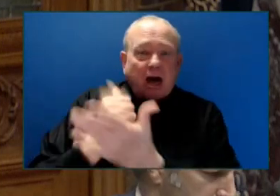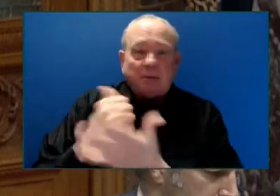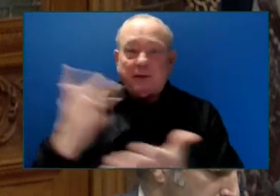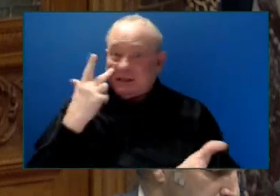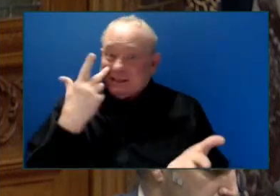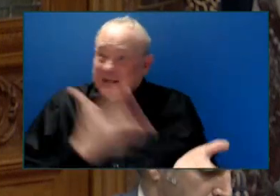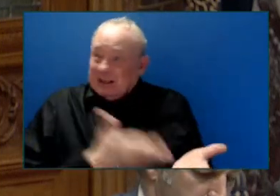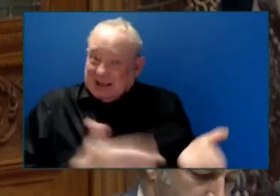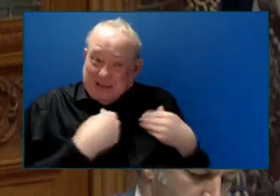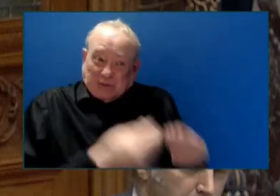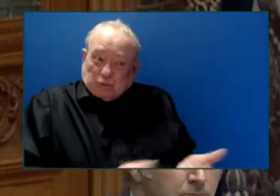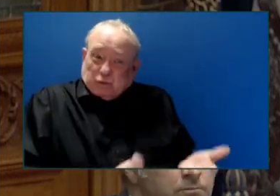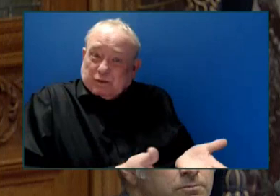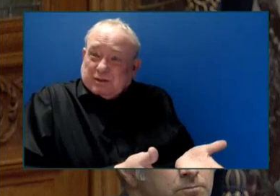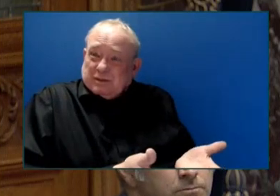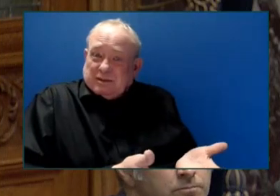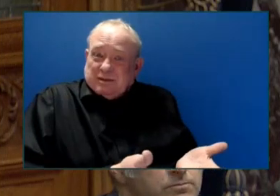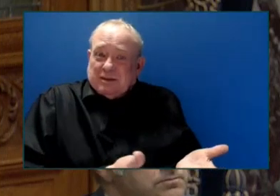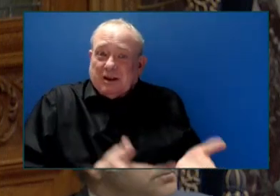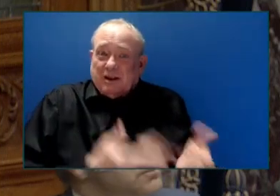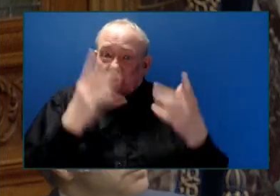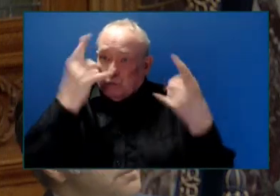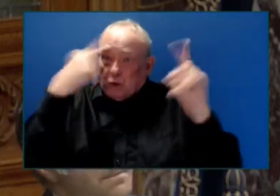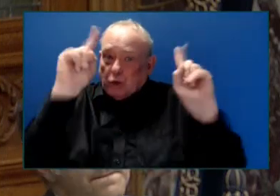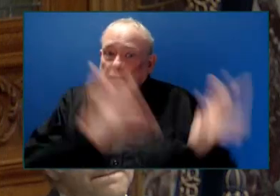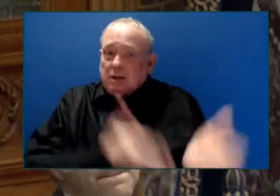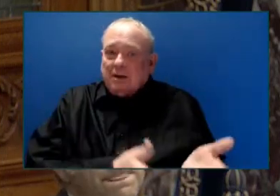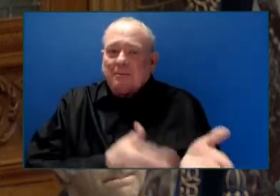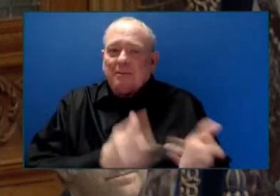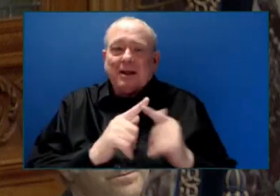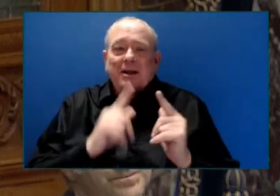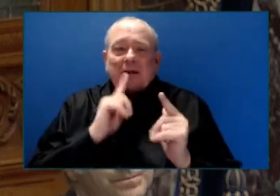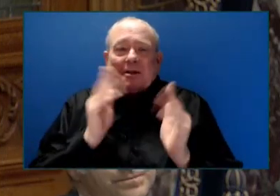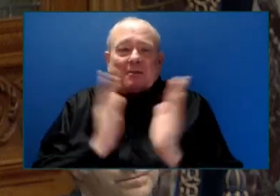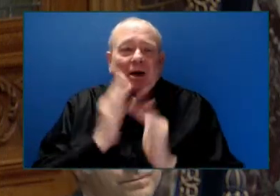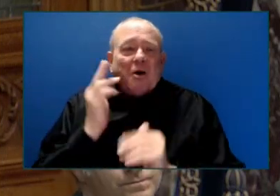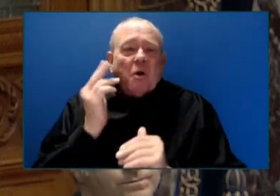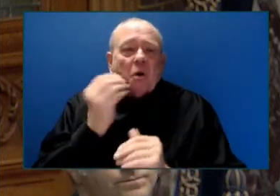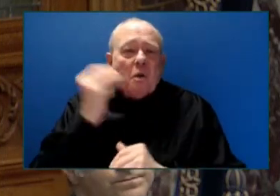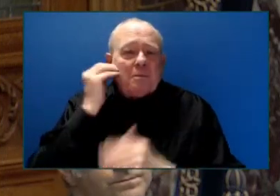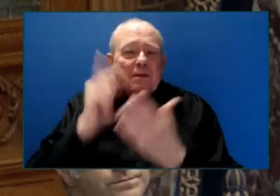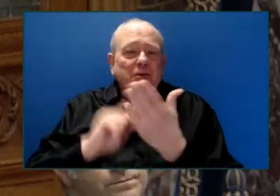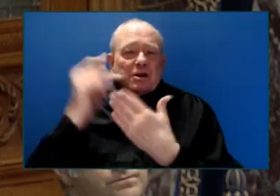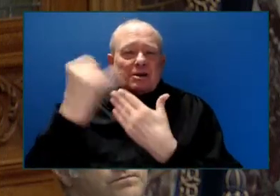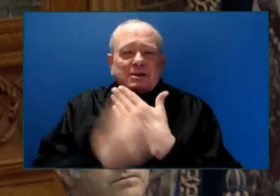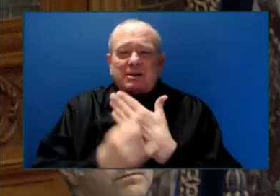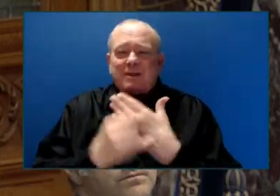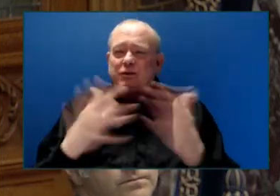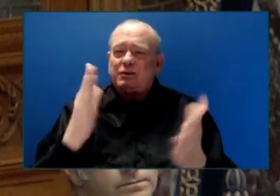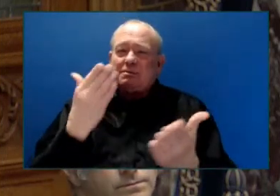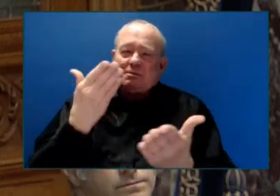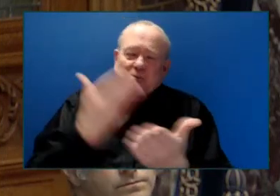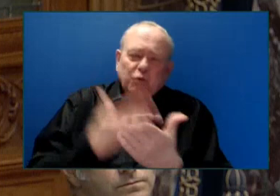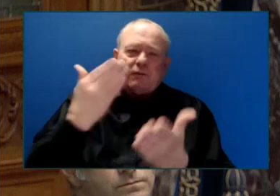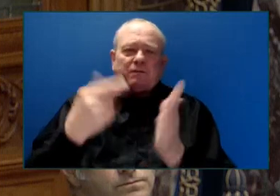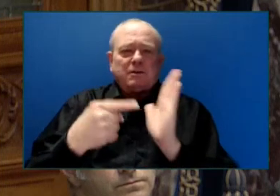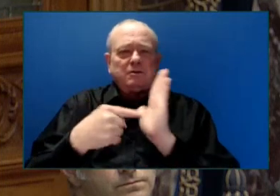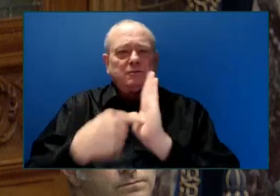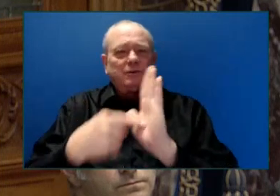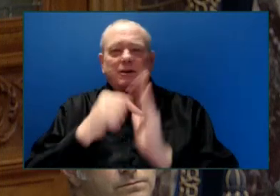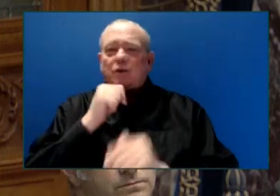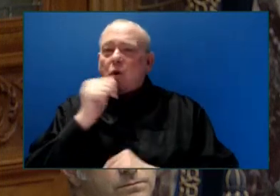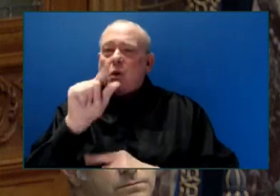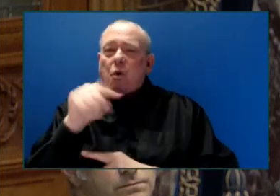These tiny home projects have demonstrated that what's needed is not just units or shelter or spaces or